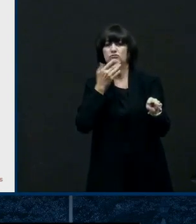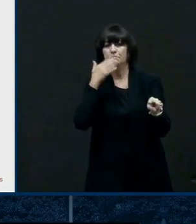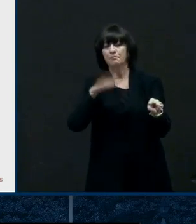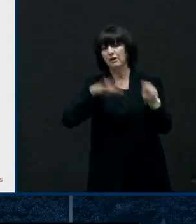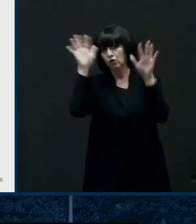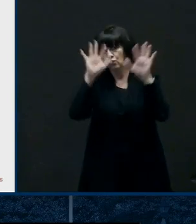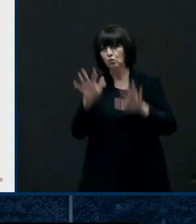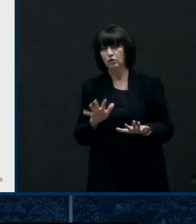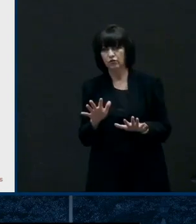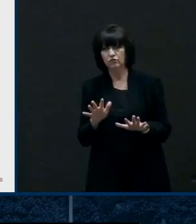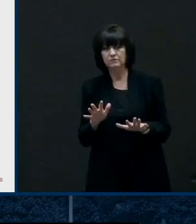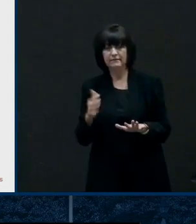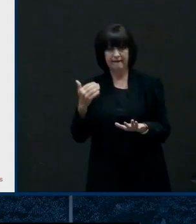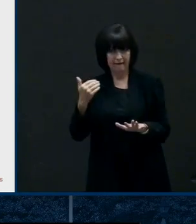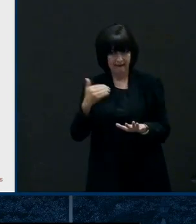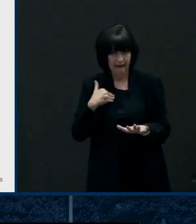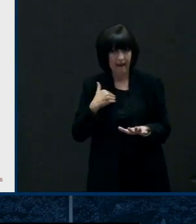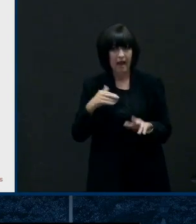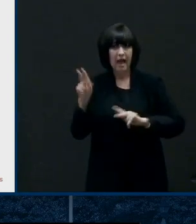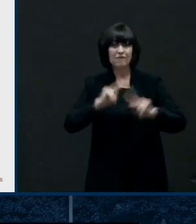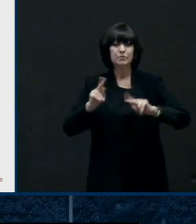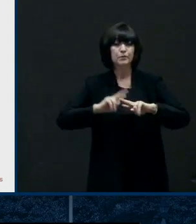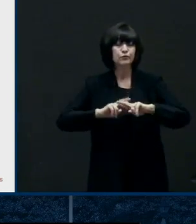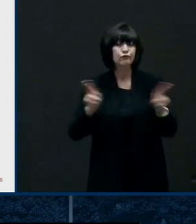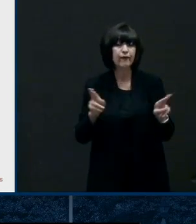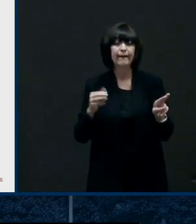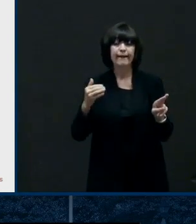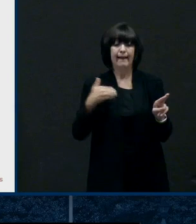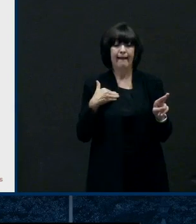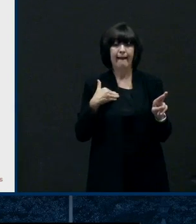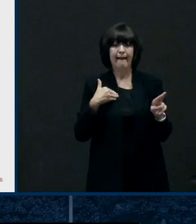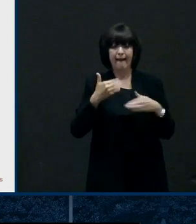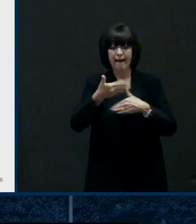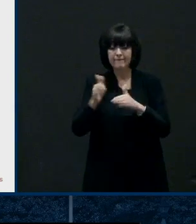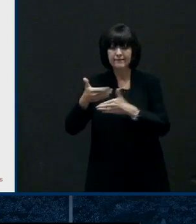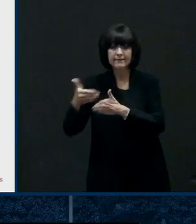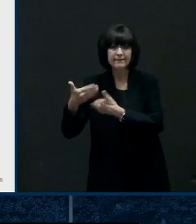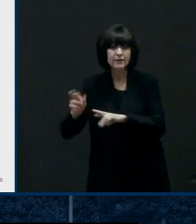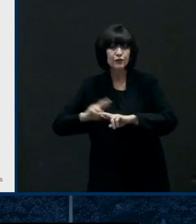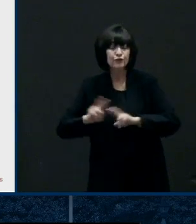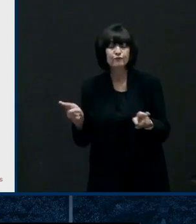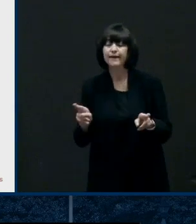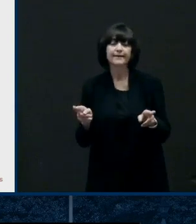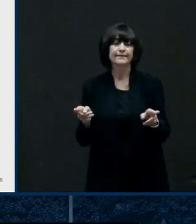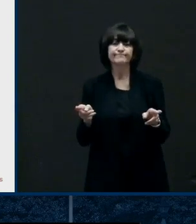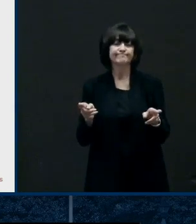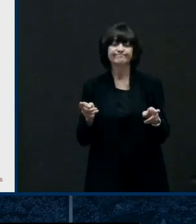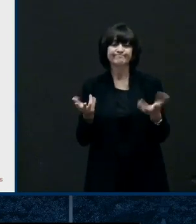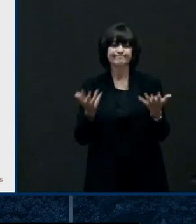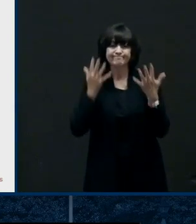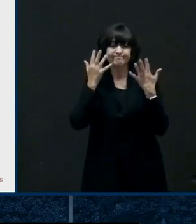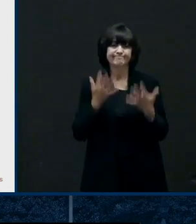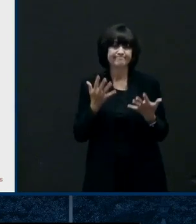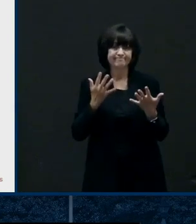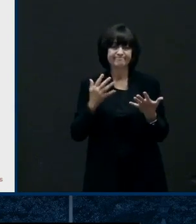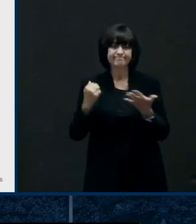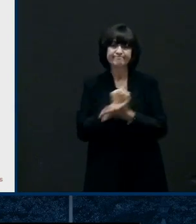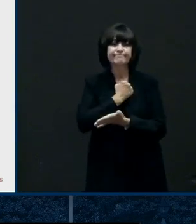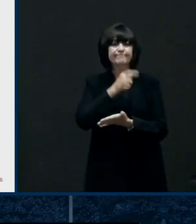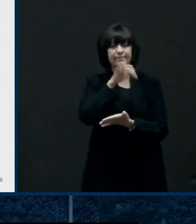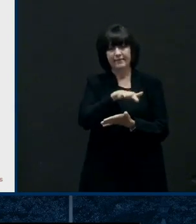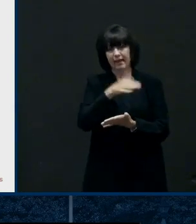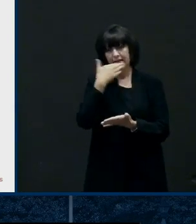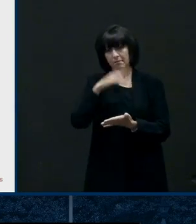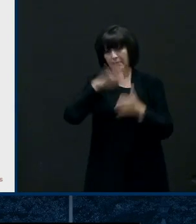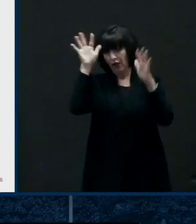have the capacity we have the events you know unfortunately we have to deal with the weather as it comes up and uh causes some issues but we continue and